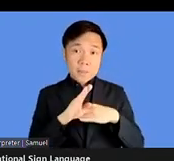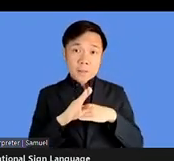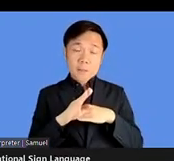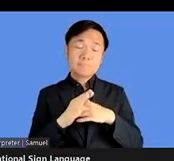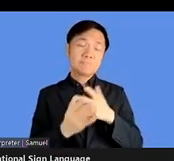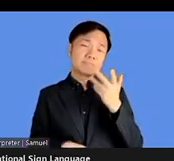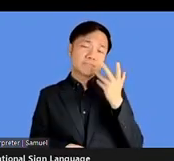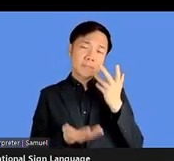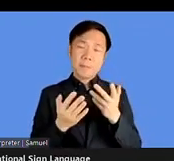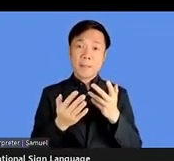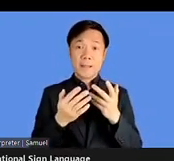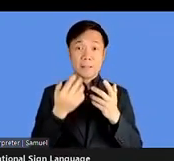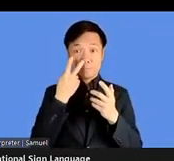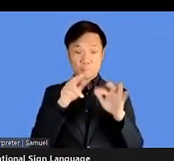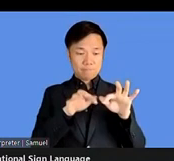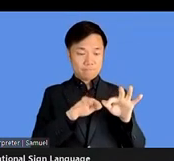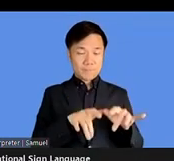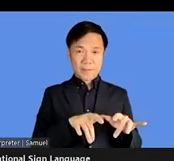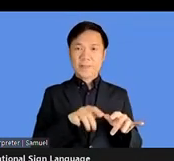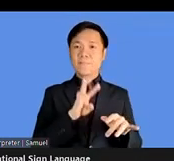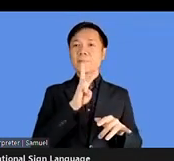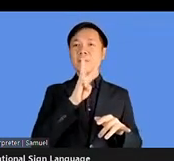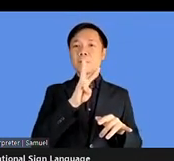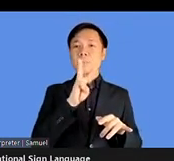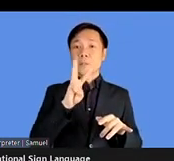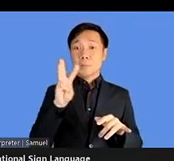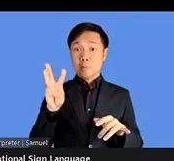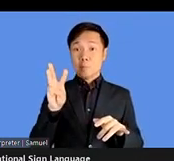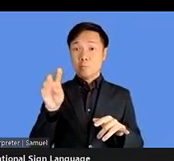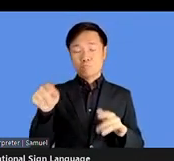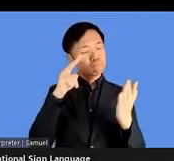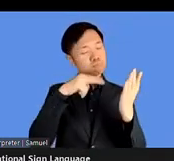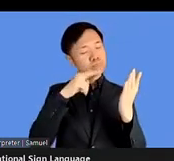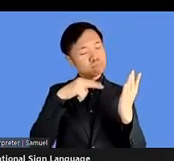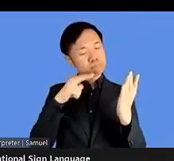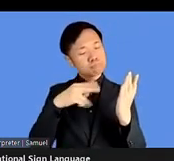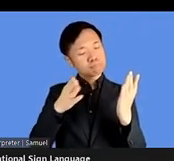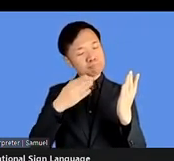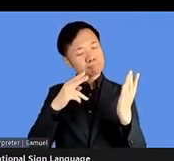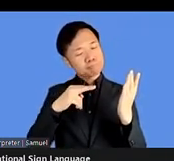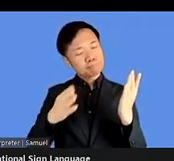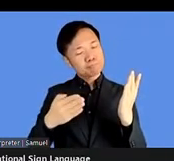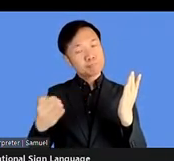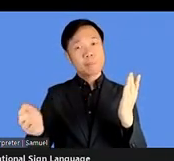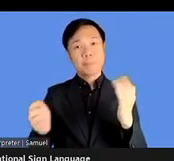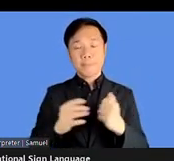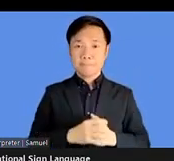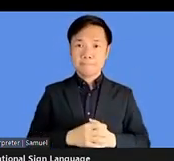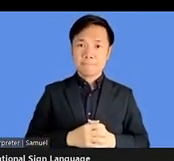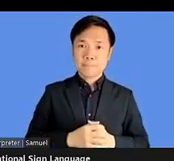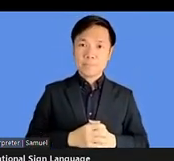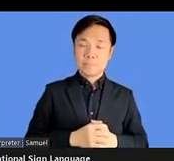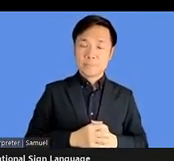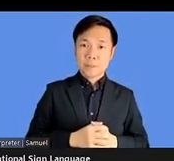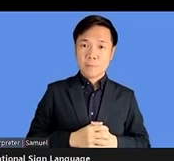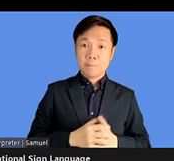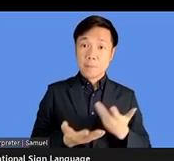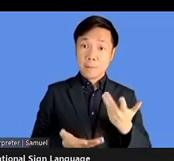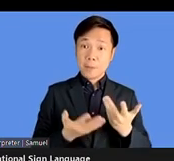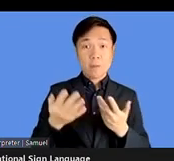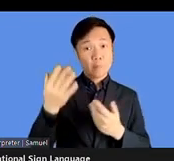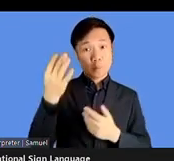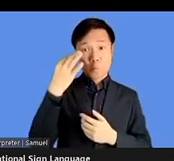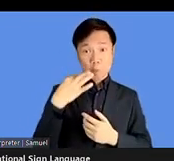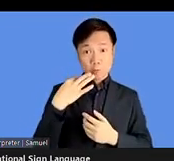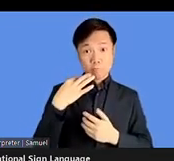couple of links in, uh, in the chat for people to follow up in their own time. And unless anyone has any, uh, specific questions, but